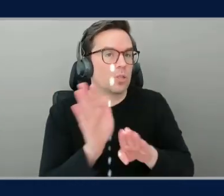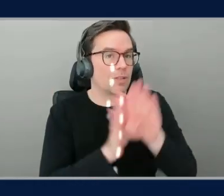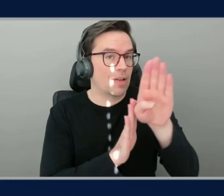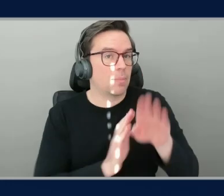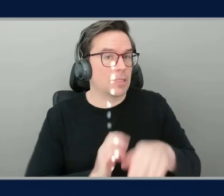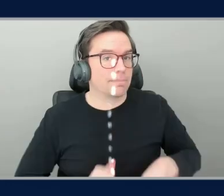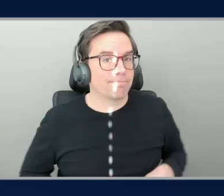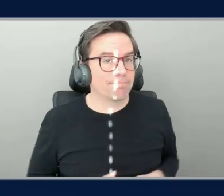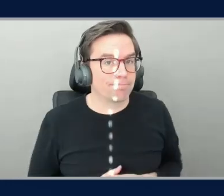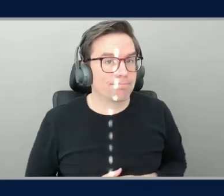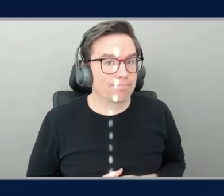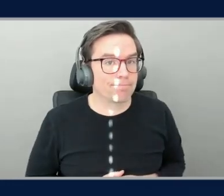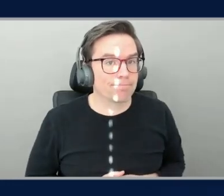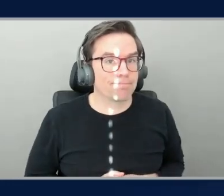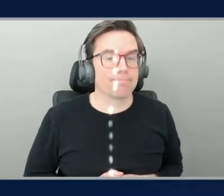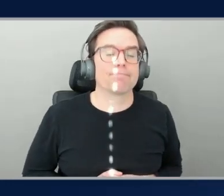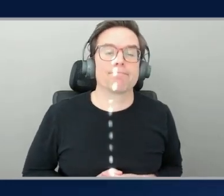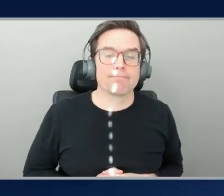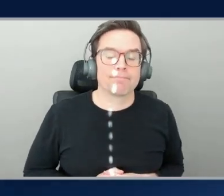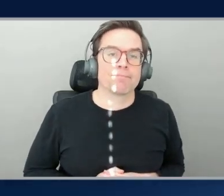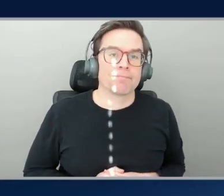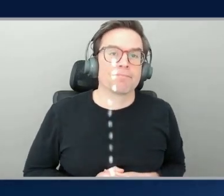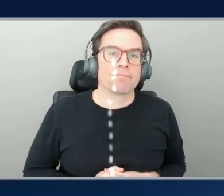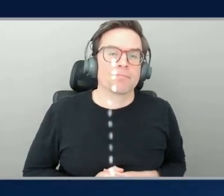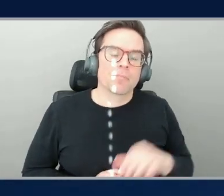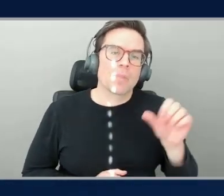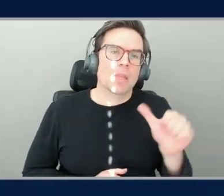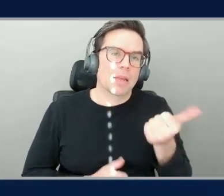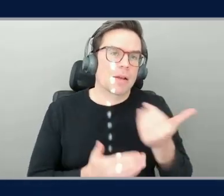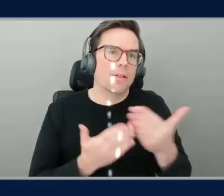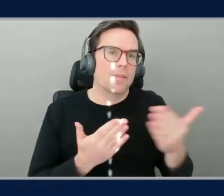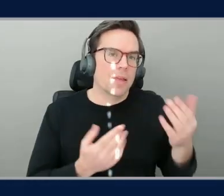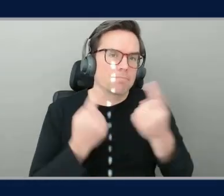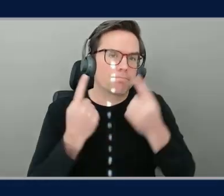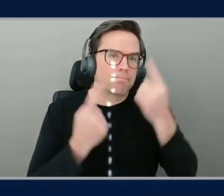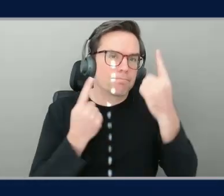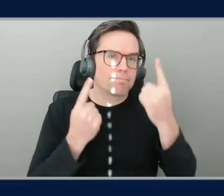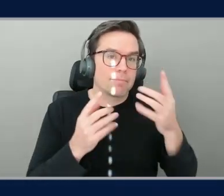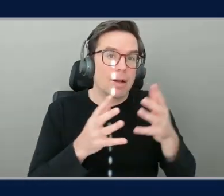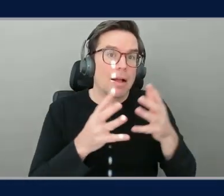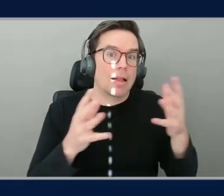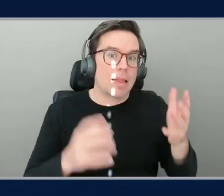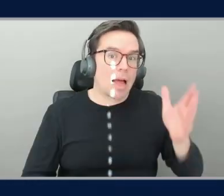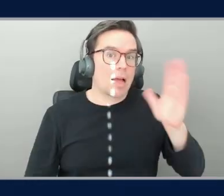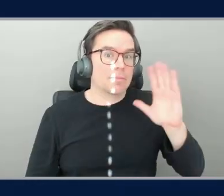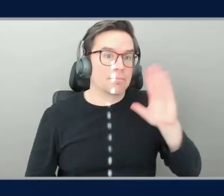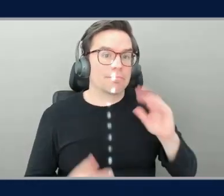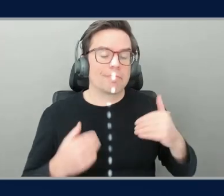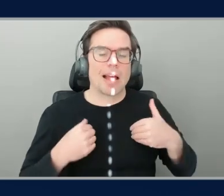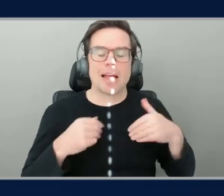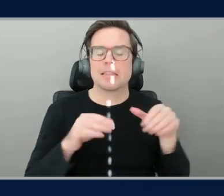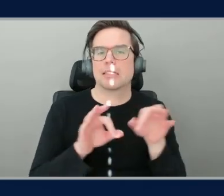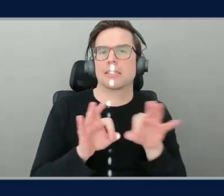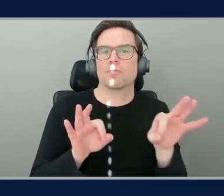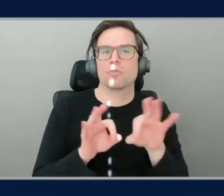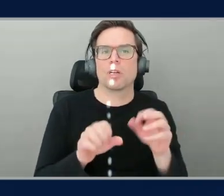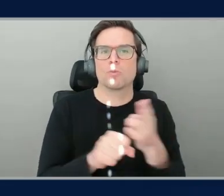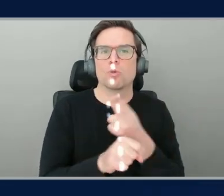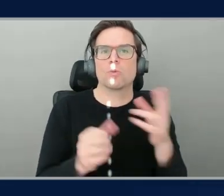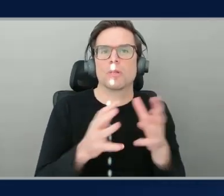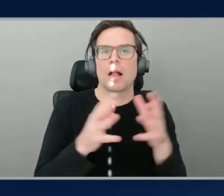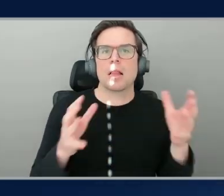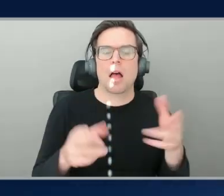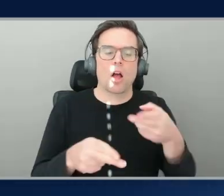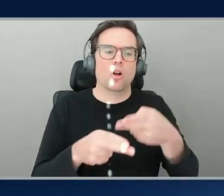So another thing that I'm thinking about a lot is, in the past, we used to have this phrase that we used a lot called self-documenting